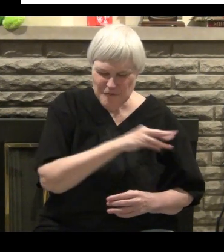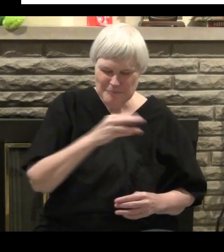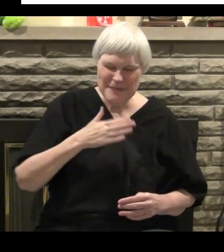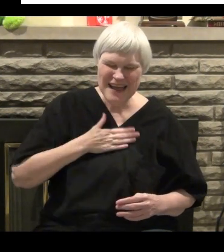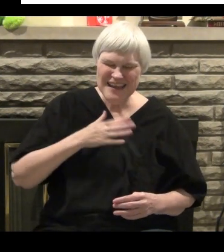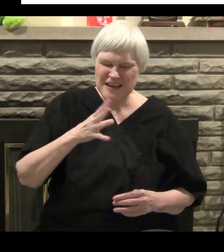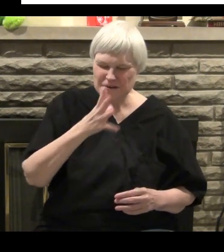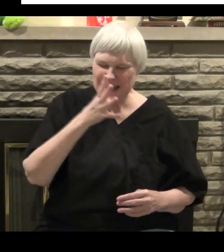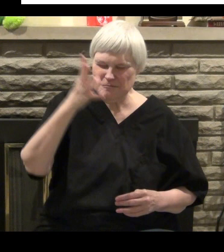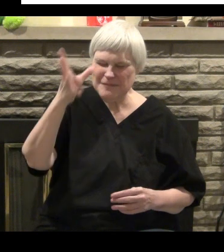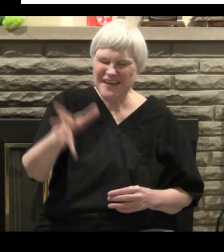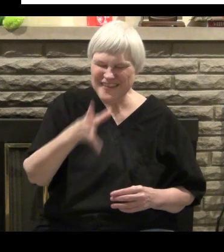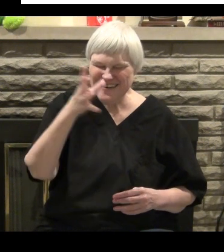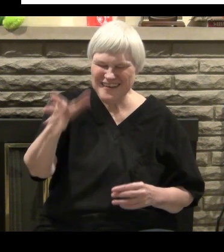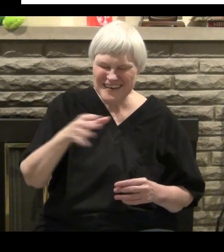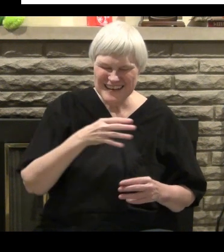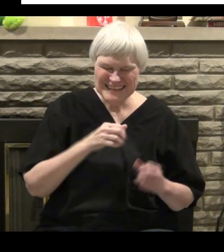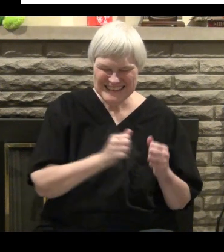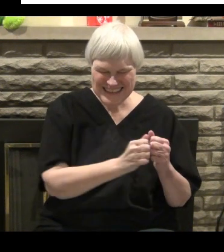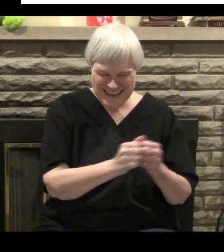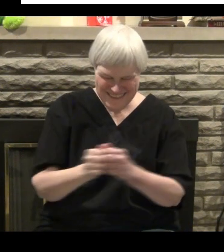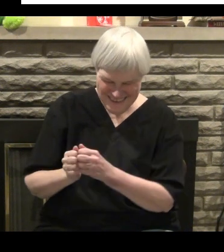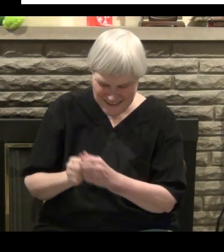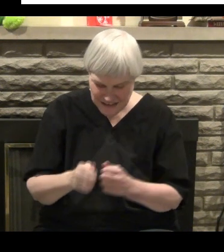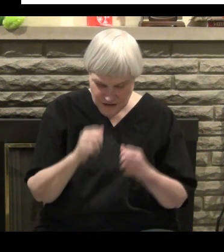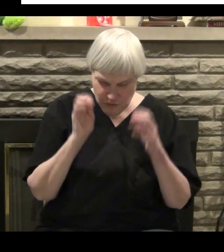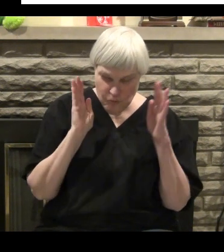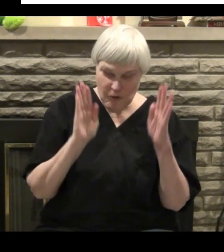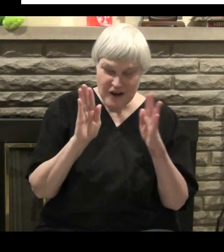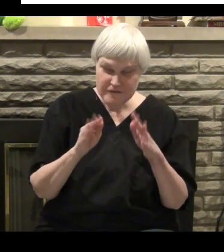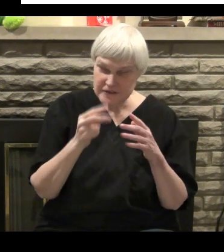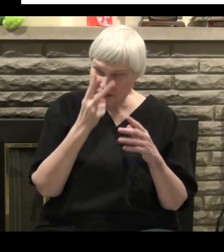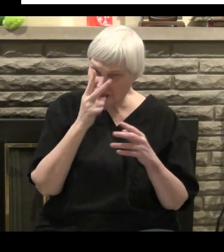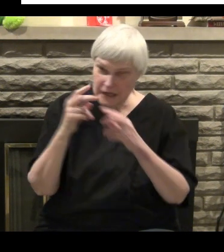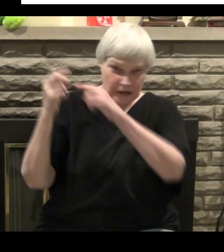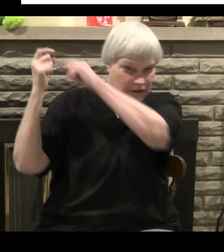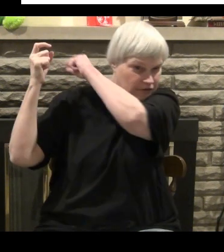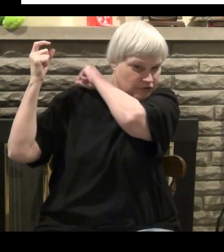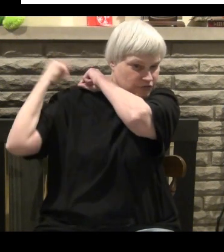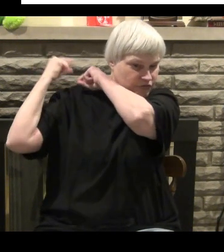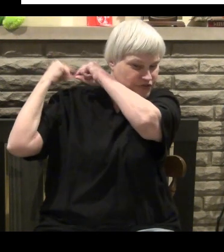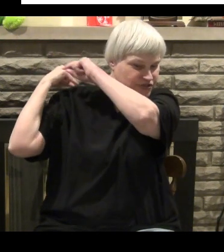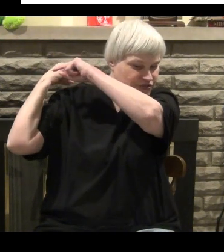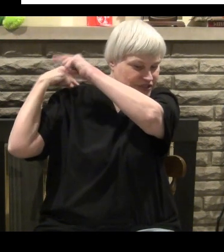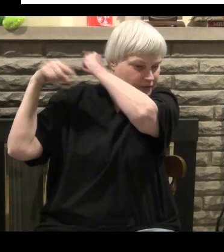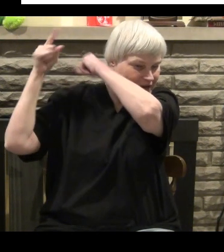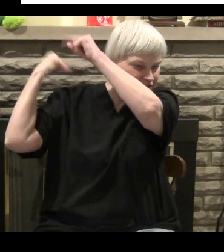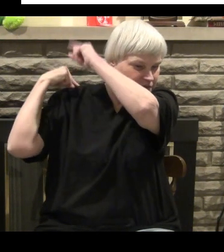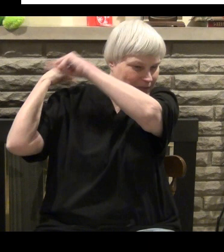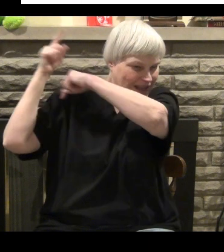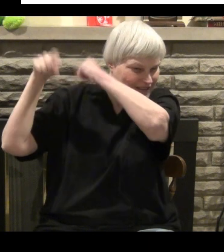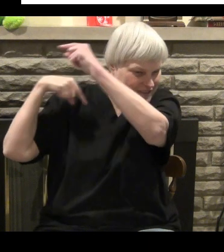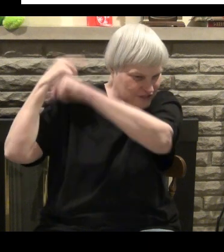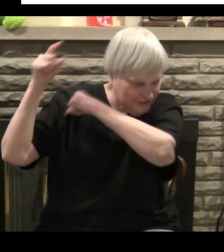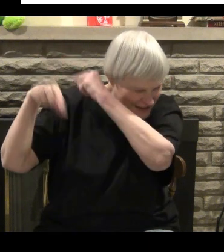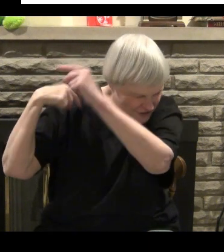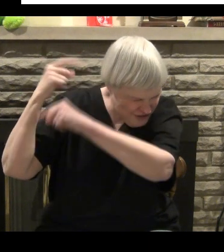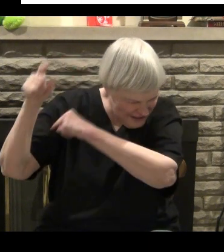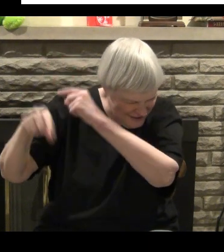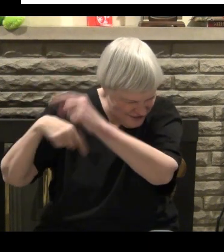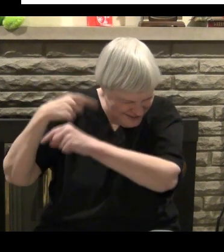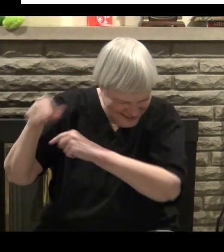dad, my grandmother, and my great-grandmother. So it would have been, you it's kind of neat to see all those generations in one picture.